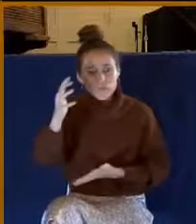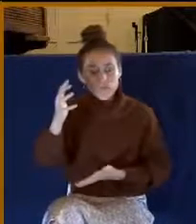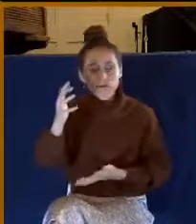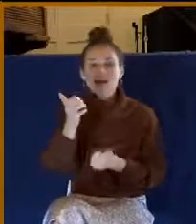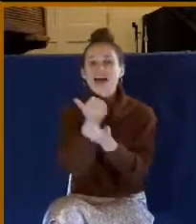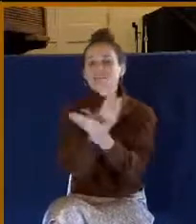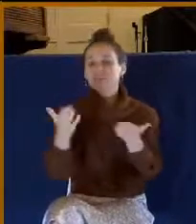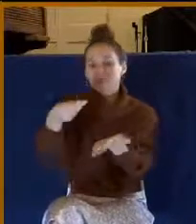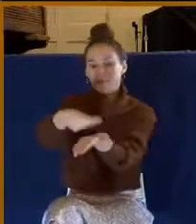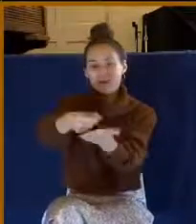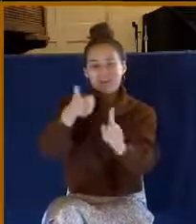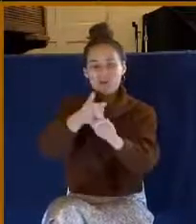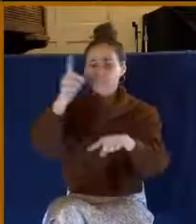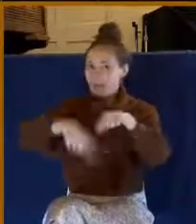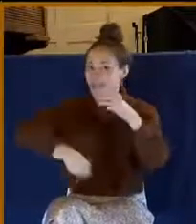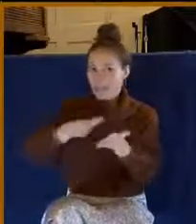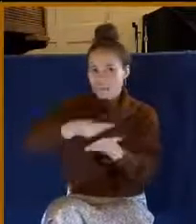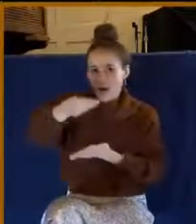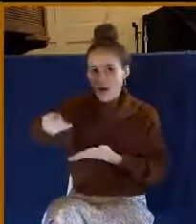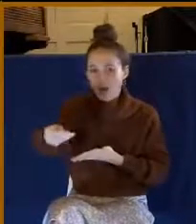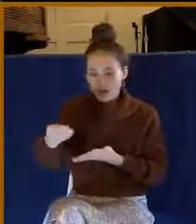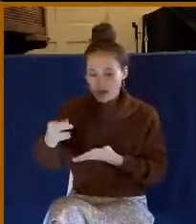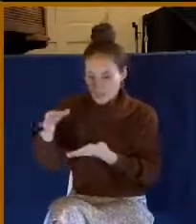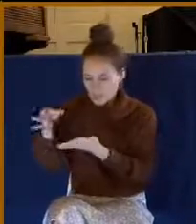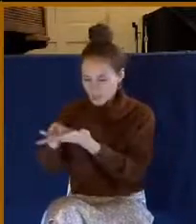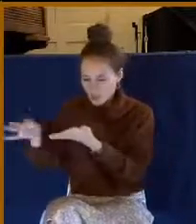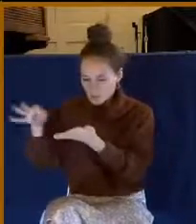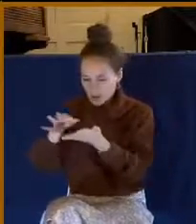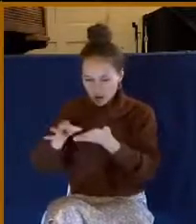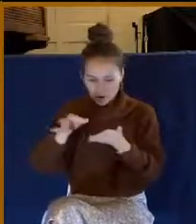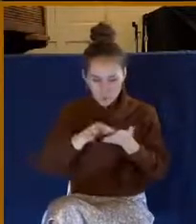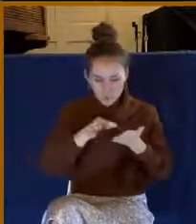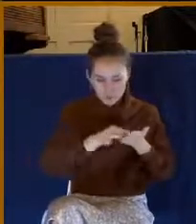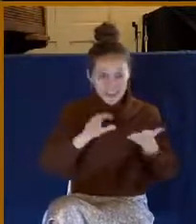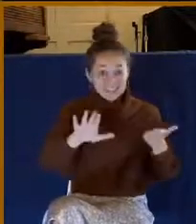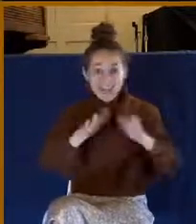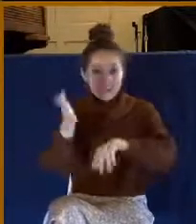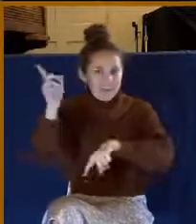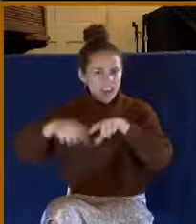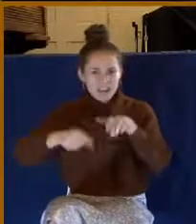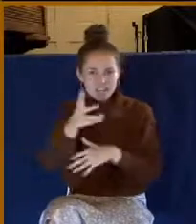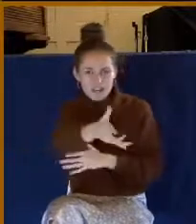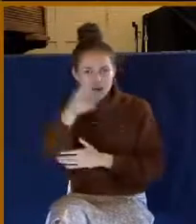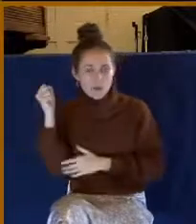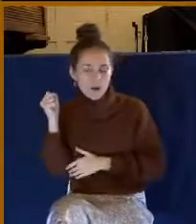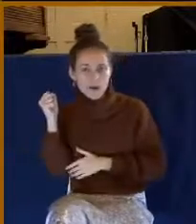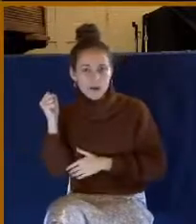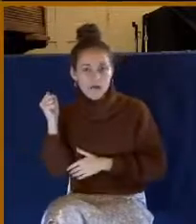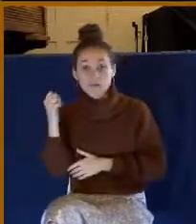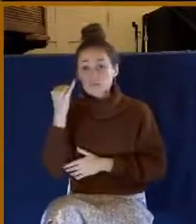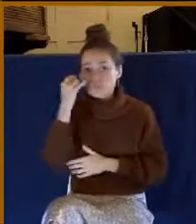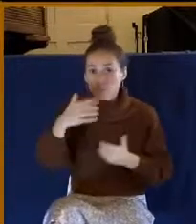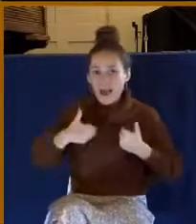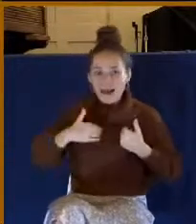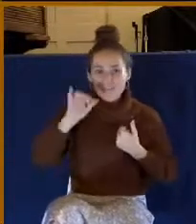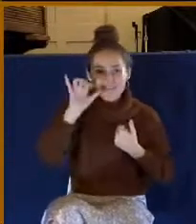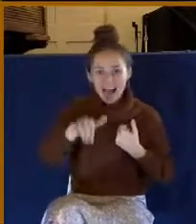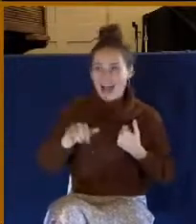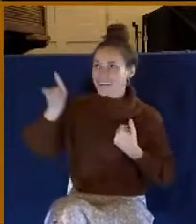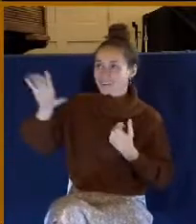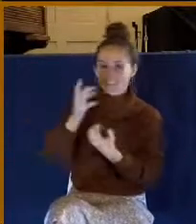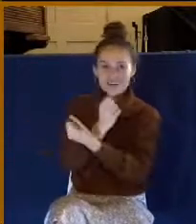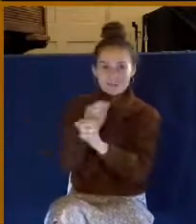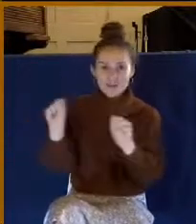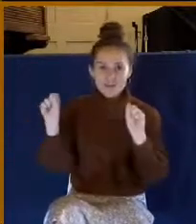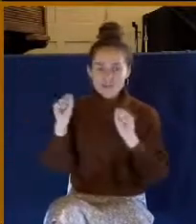and death cannot take away, that you have, that money cannot buy and death cannot take away, that's how rich you really are. I want to tell you something, friend, you're rich